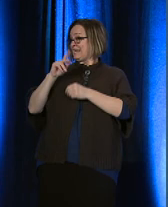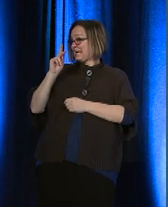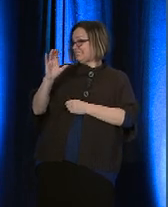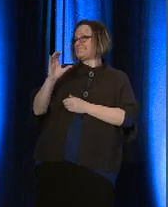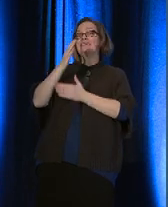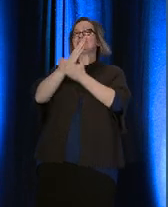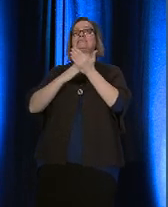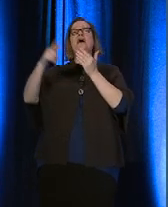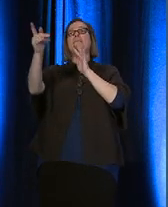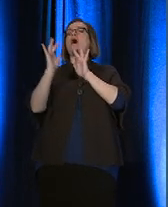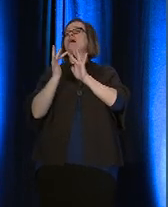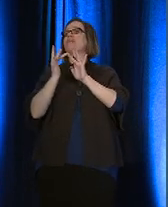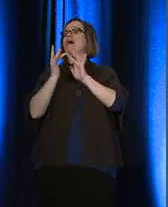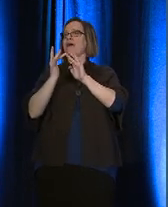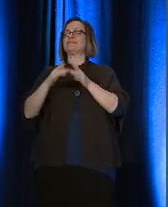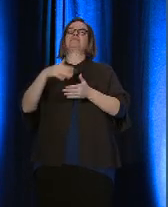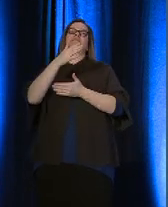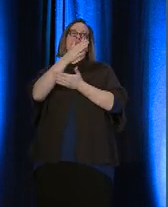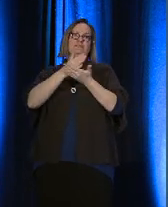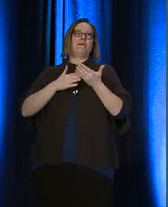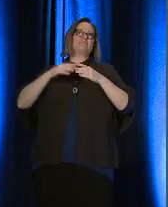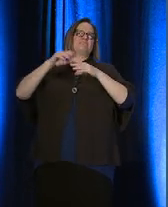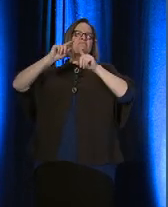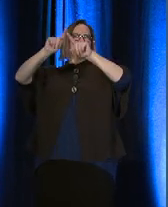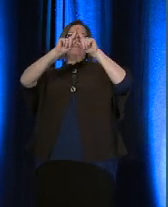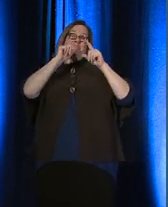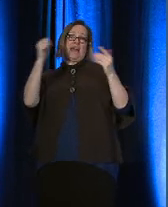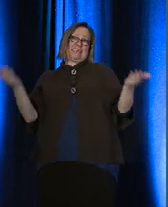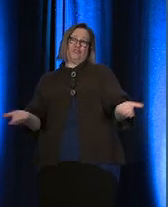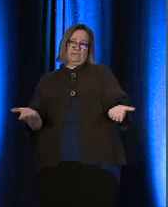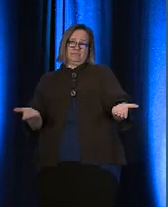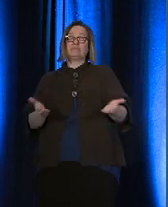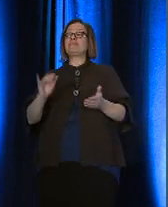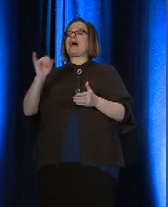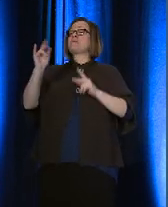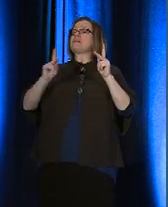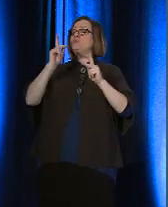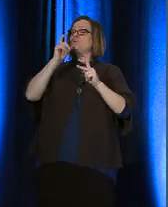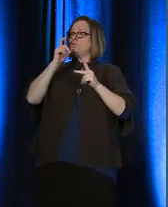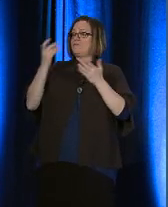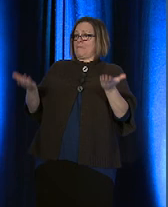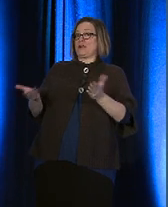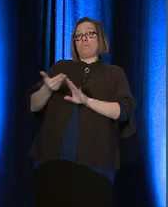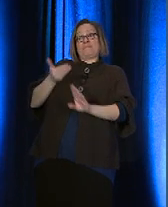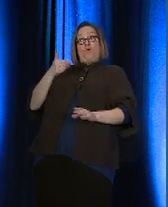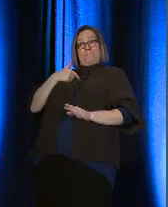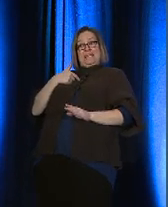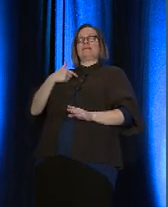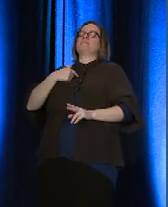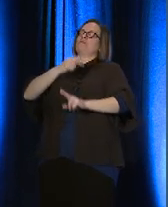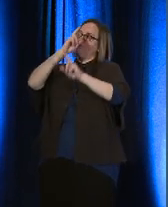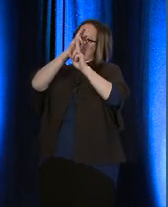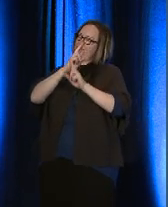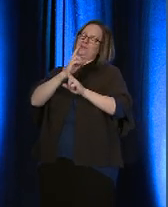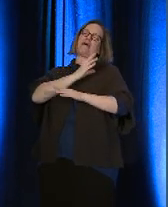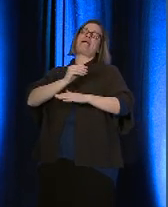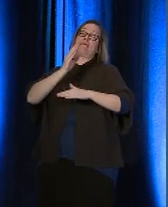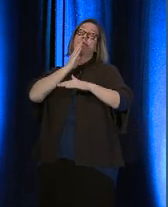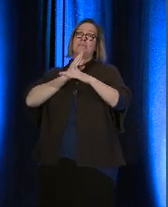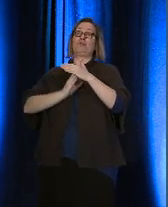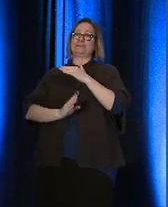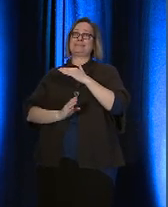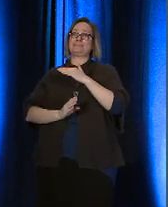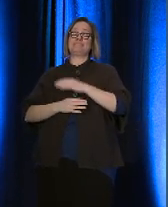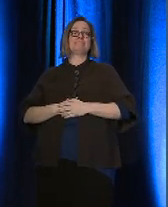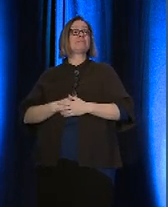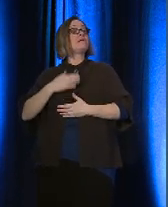online, and others in absentia. Like those who came before me, I am honored and I am humbled. My story